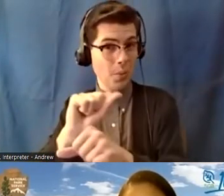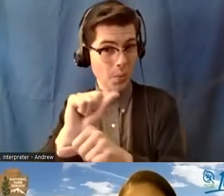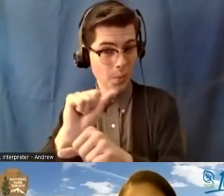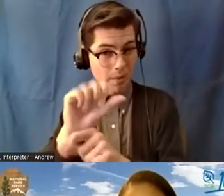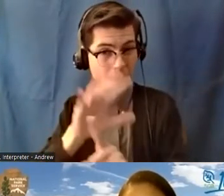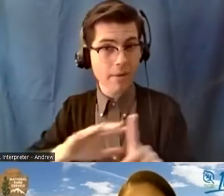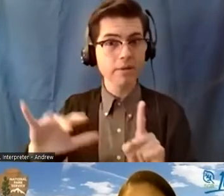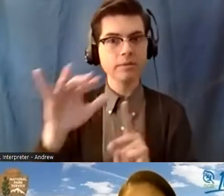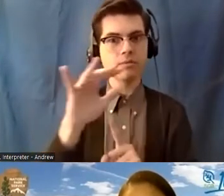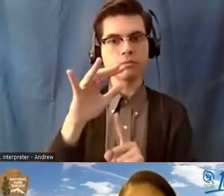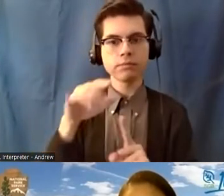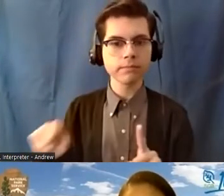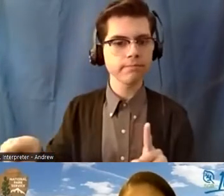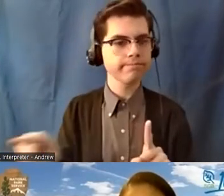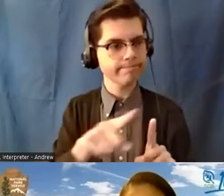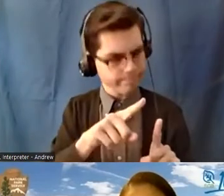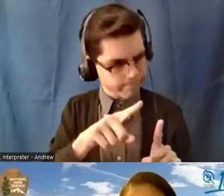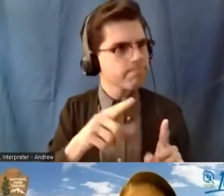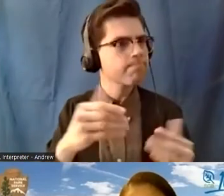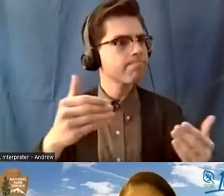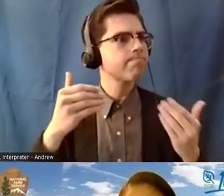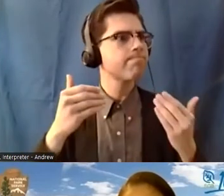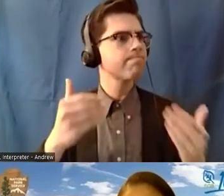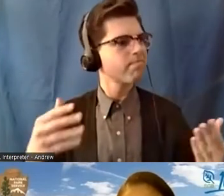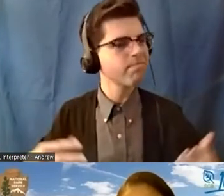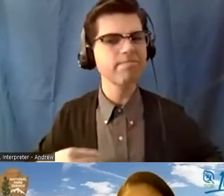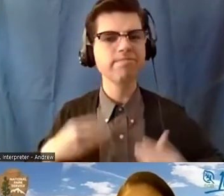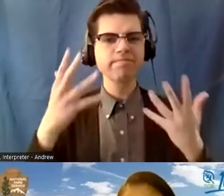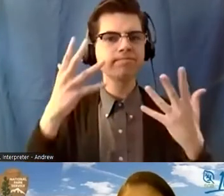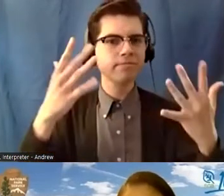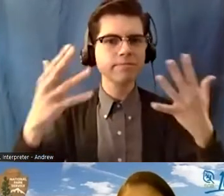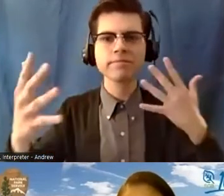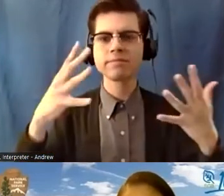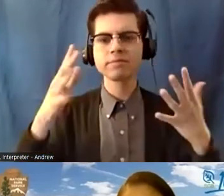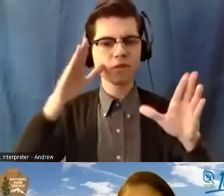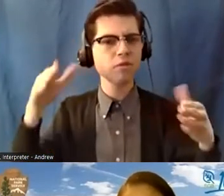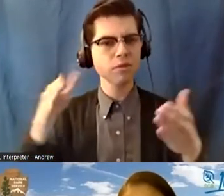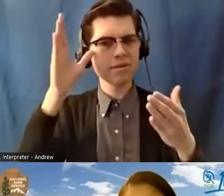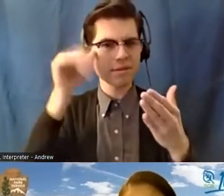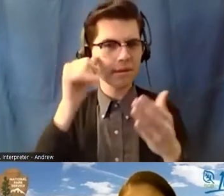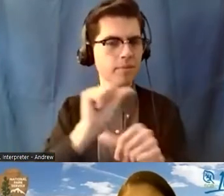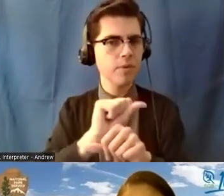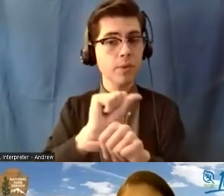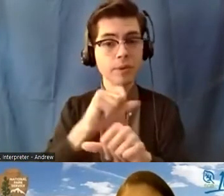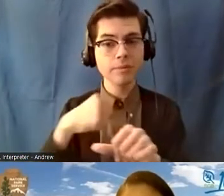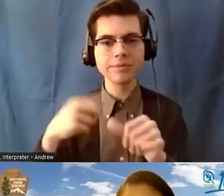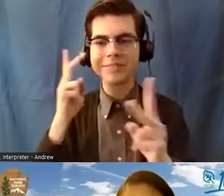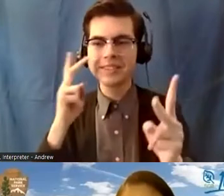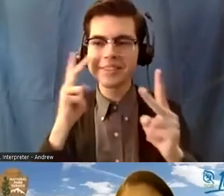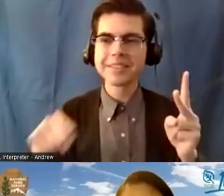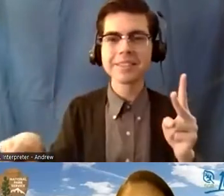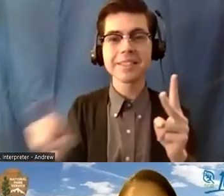the spark of dedication. And I've seen so many go on to do great things, too. So I feel like a proud mama